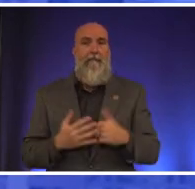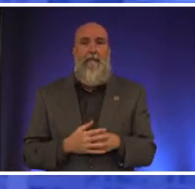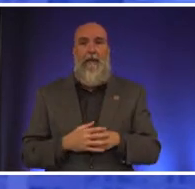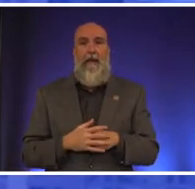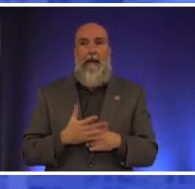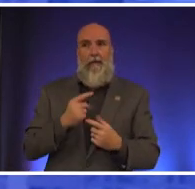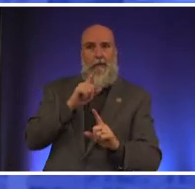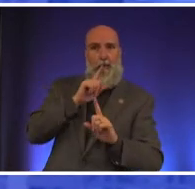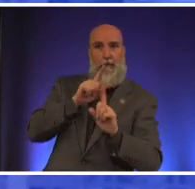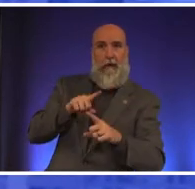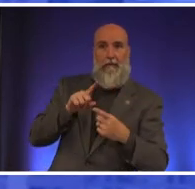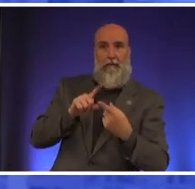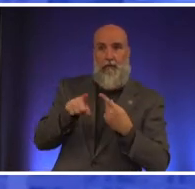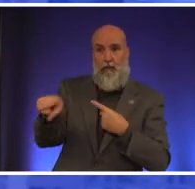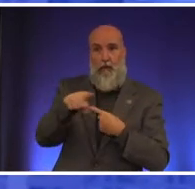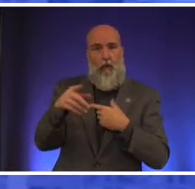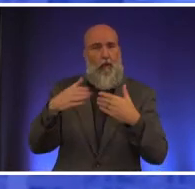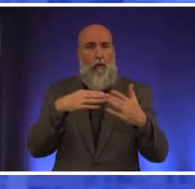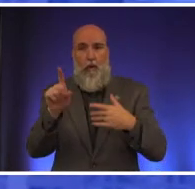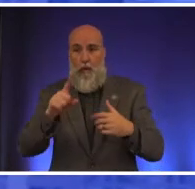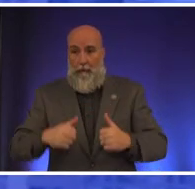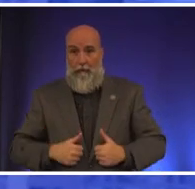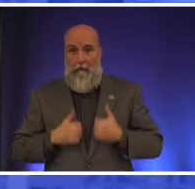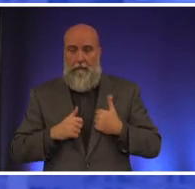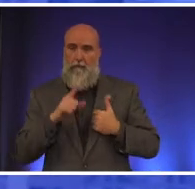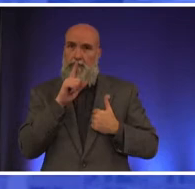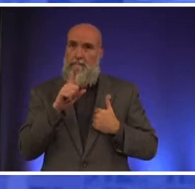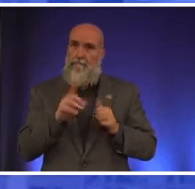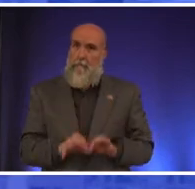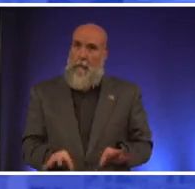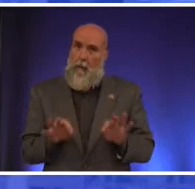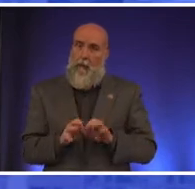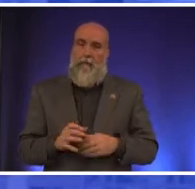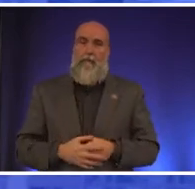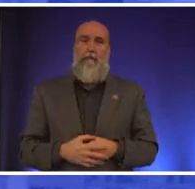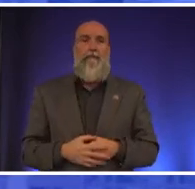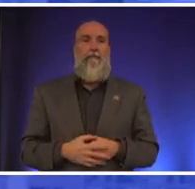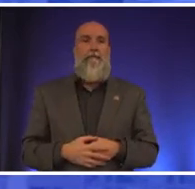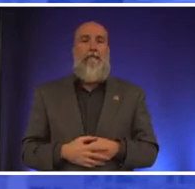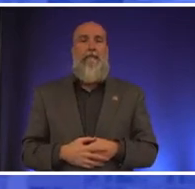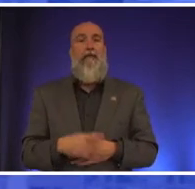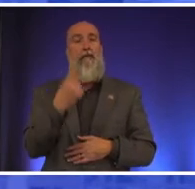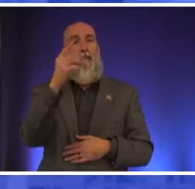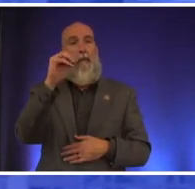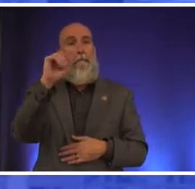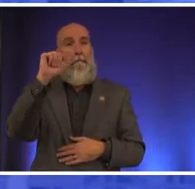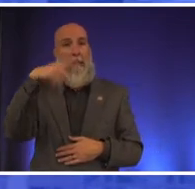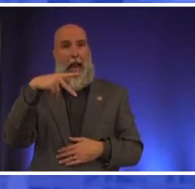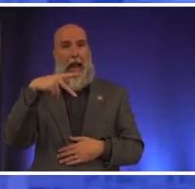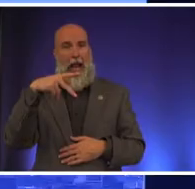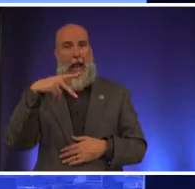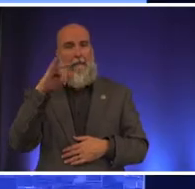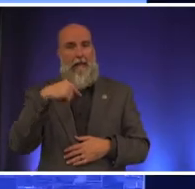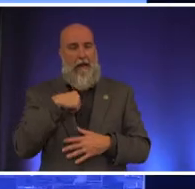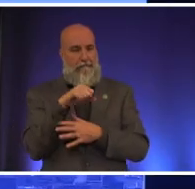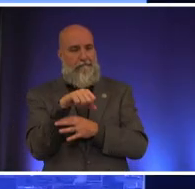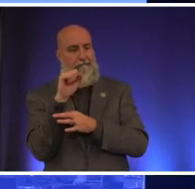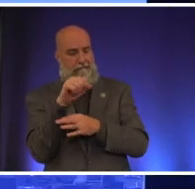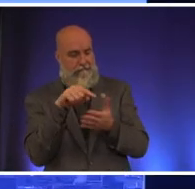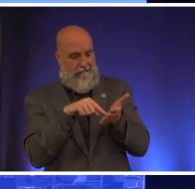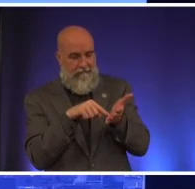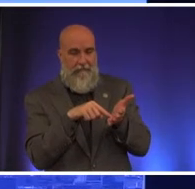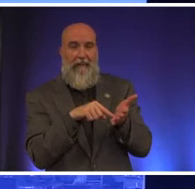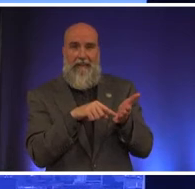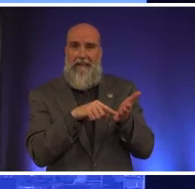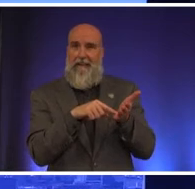responsive to you regardless of zip code is is really important there was a map that struck that was very striking that i saw um